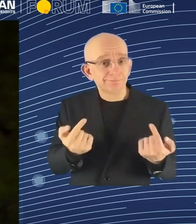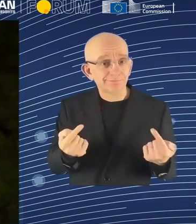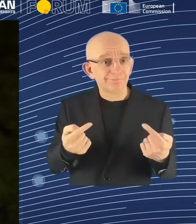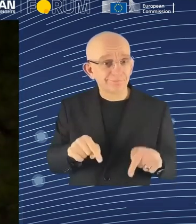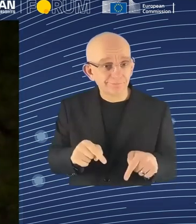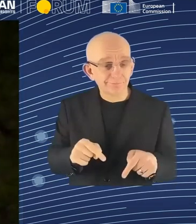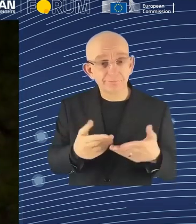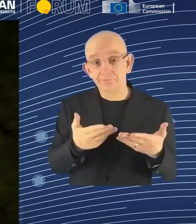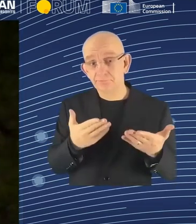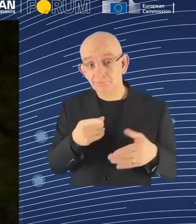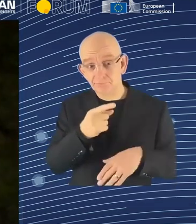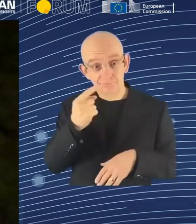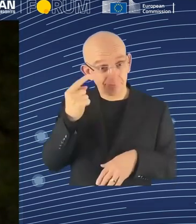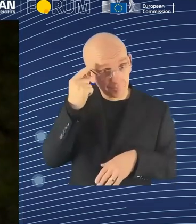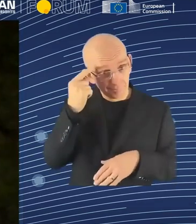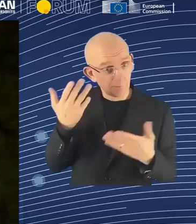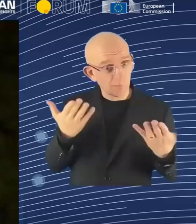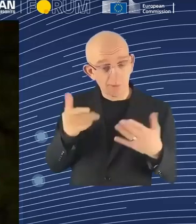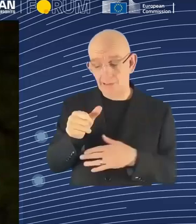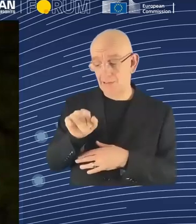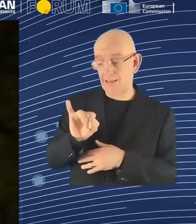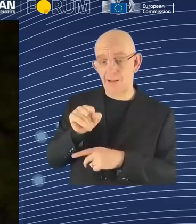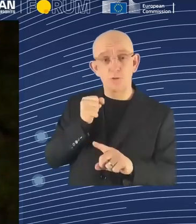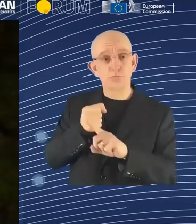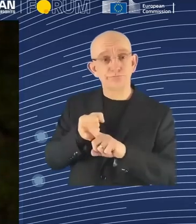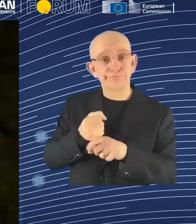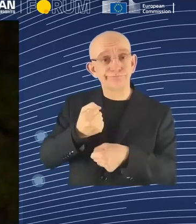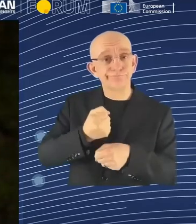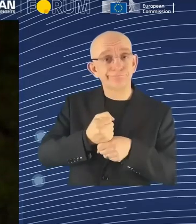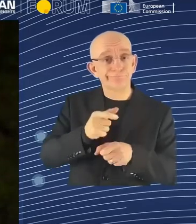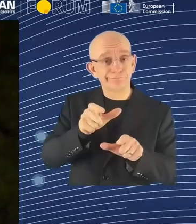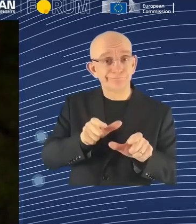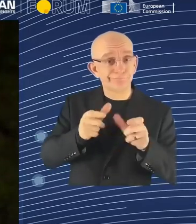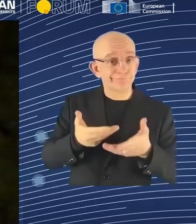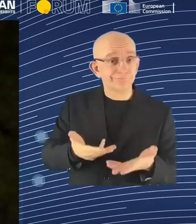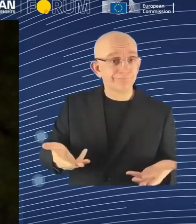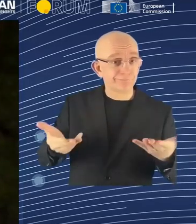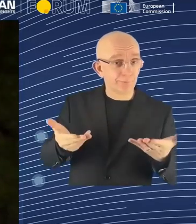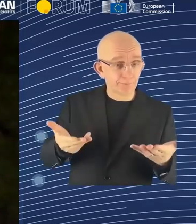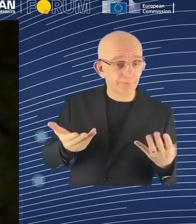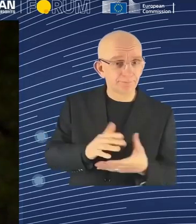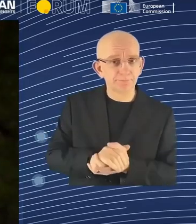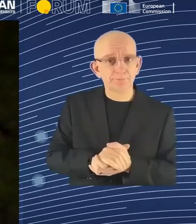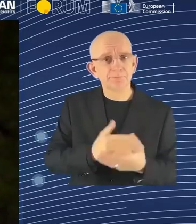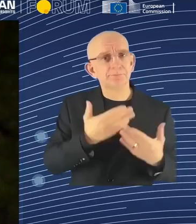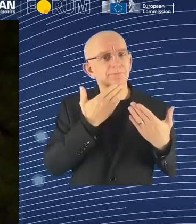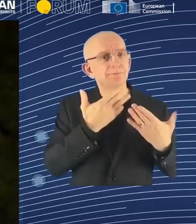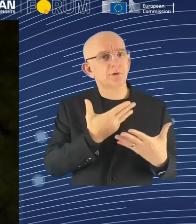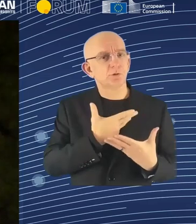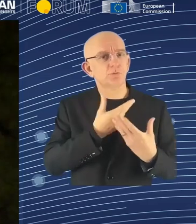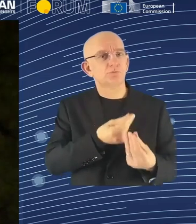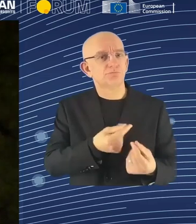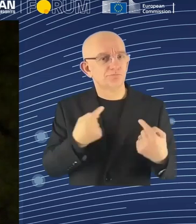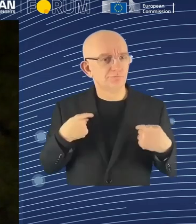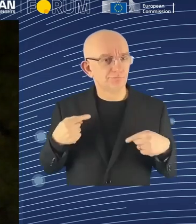very much, Sasha, for having me here. I think before going into the question, I wanted